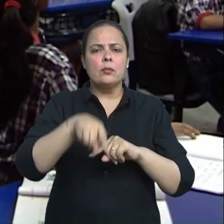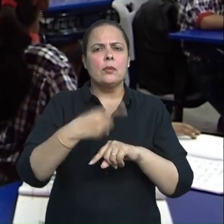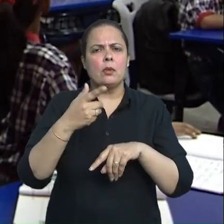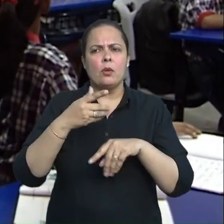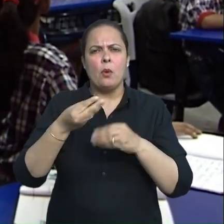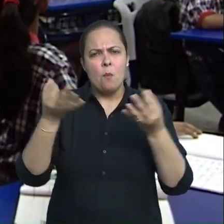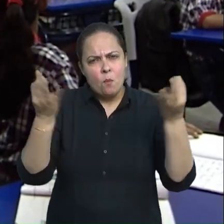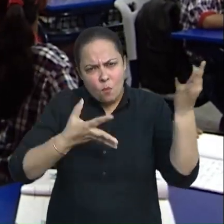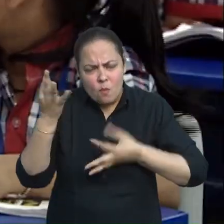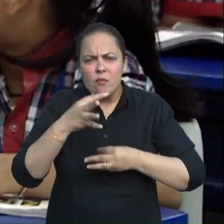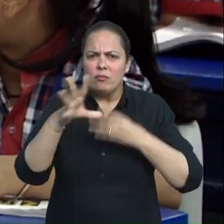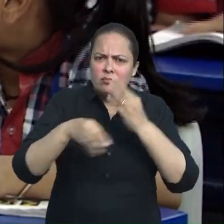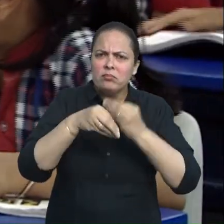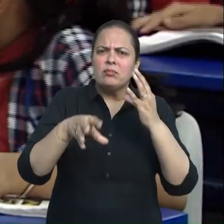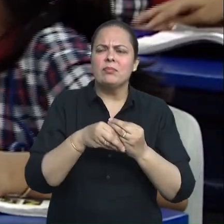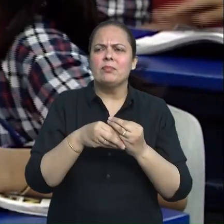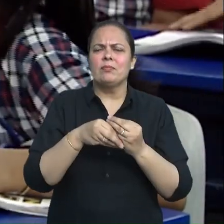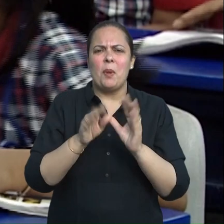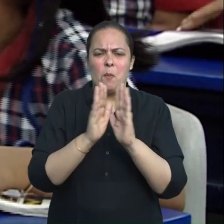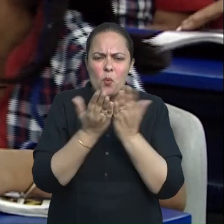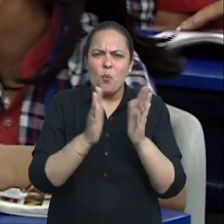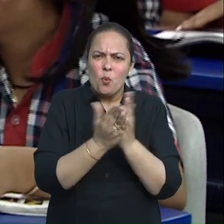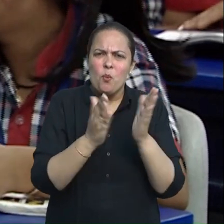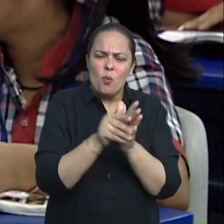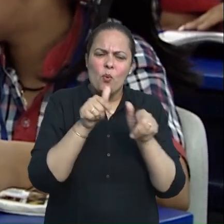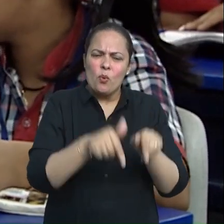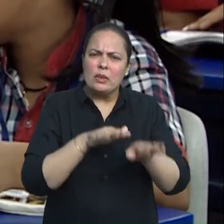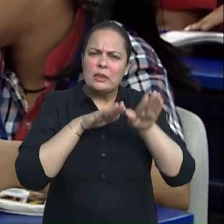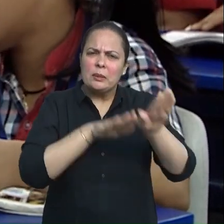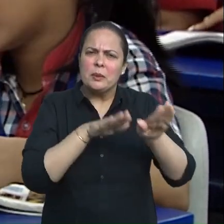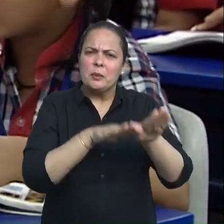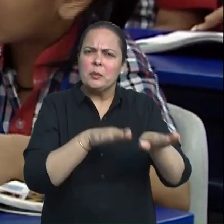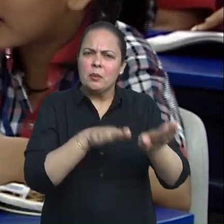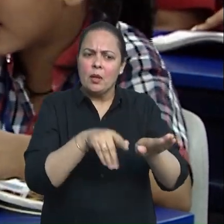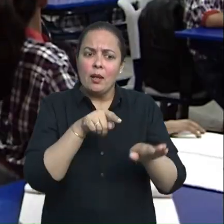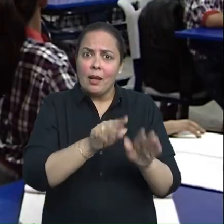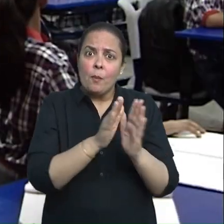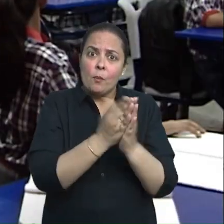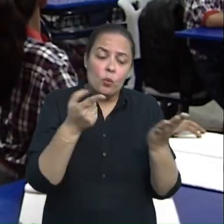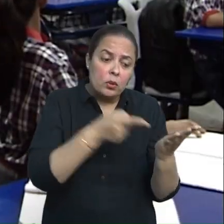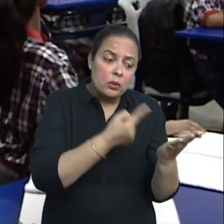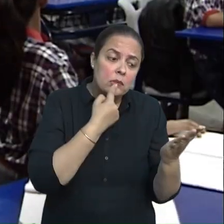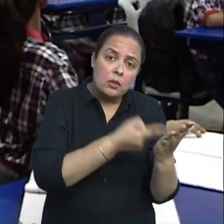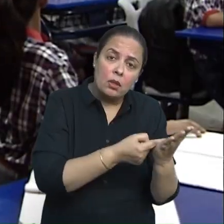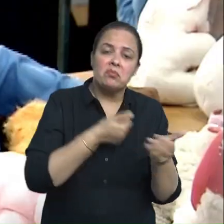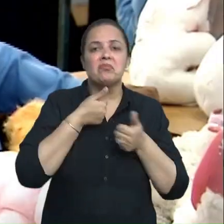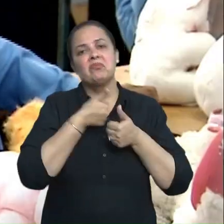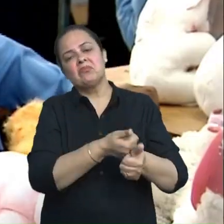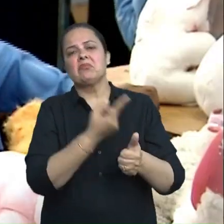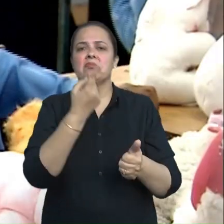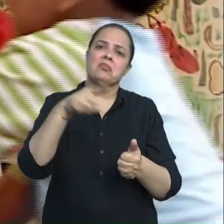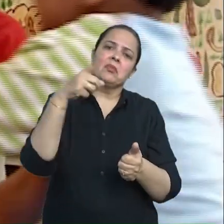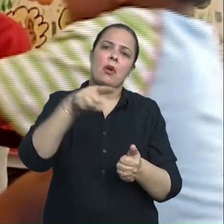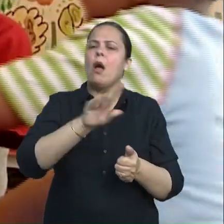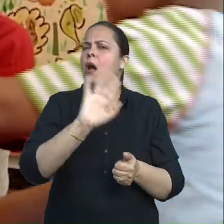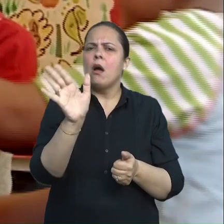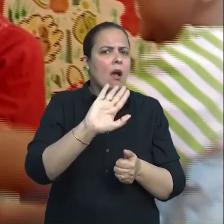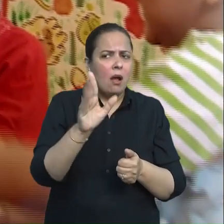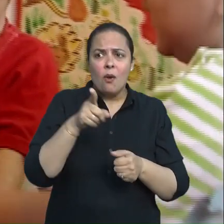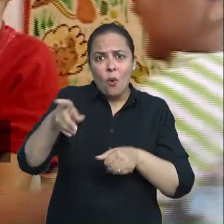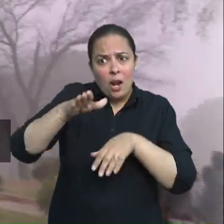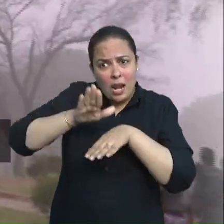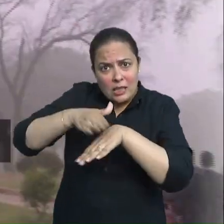it seeks to reduce the curricular load by relying less on the facts presented in the textbooks